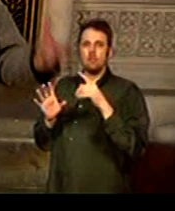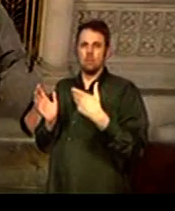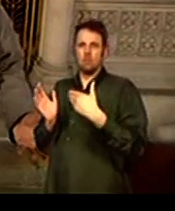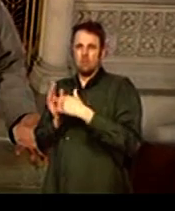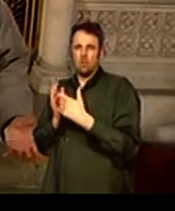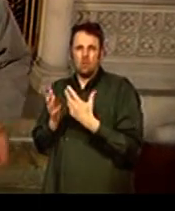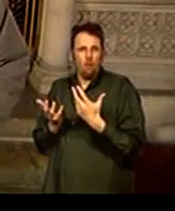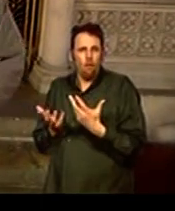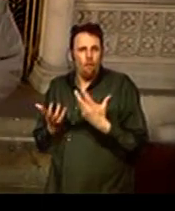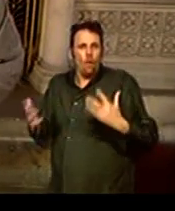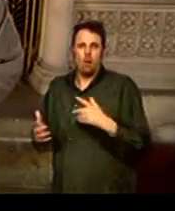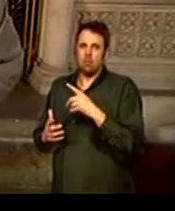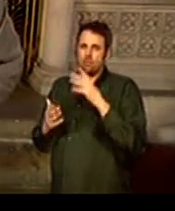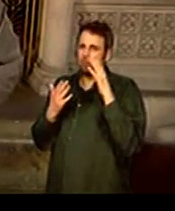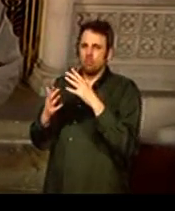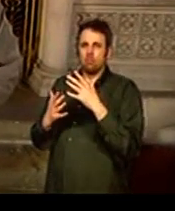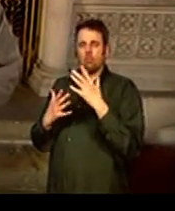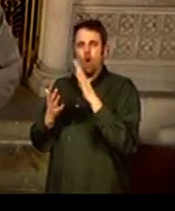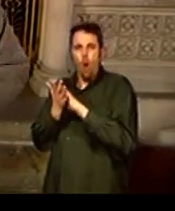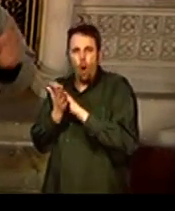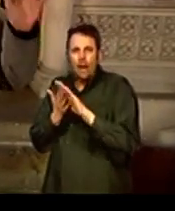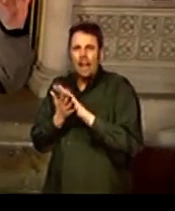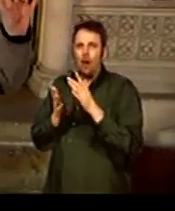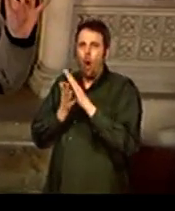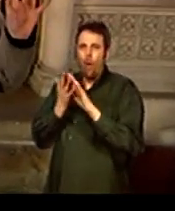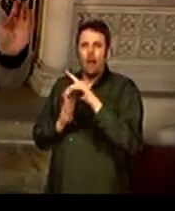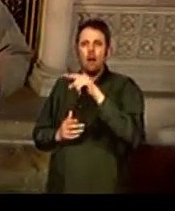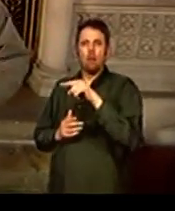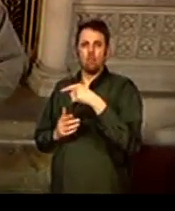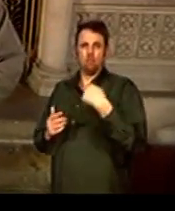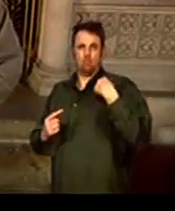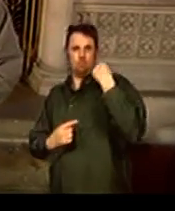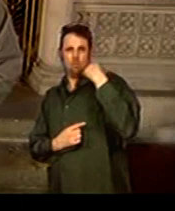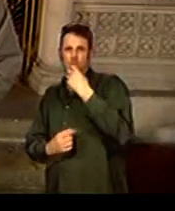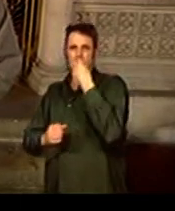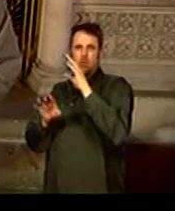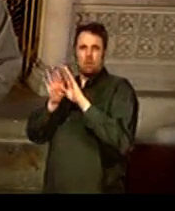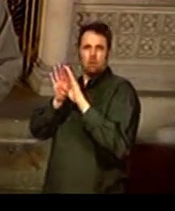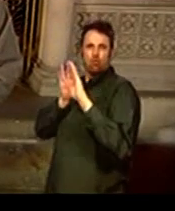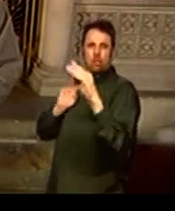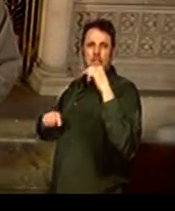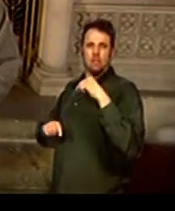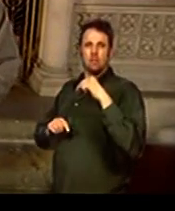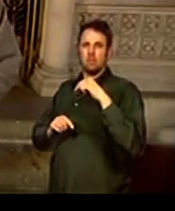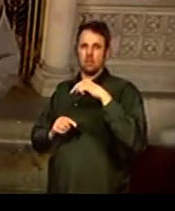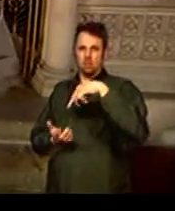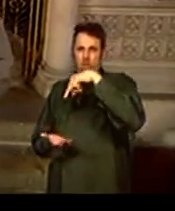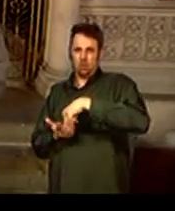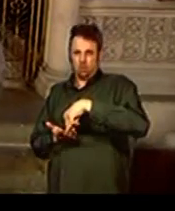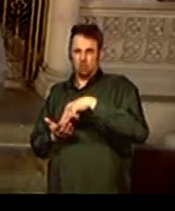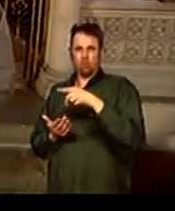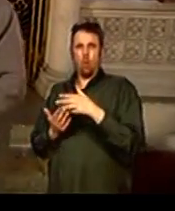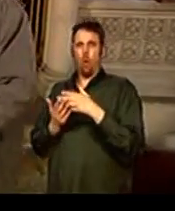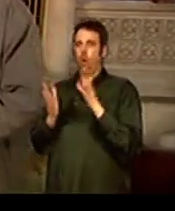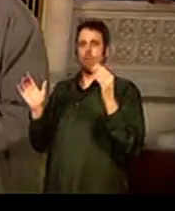more intensive as we get towards the Holy of Holies. So behind me is this amazing screen erected in the